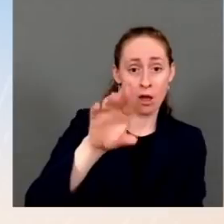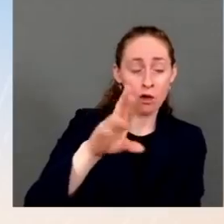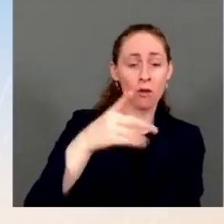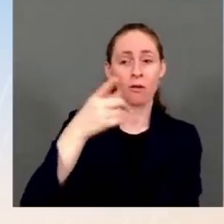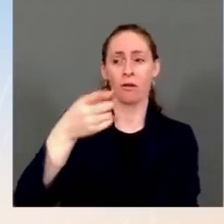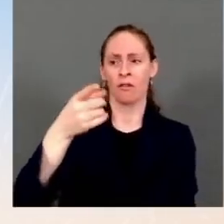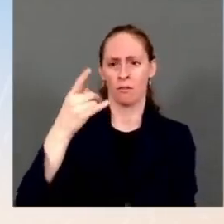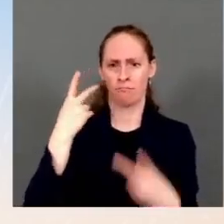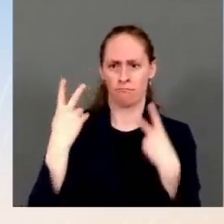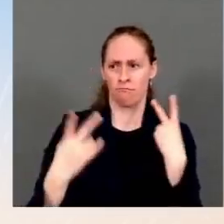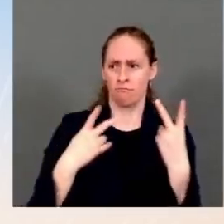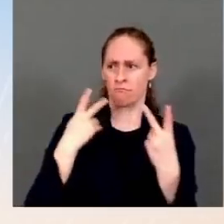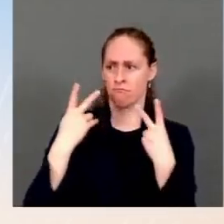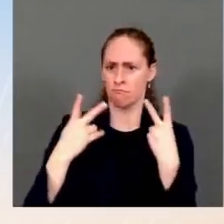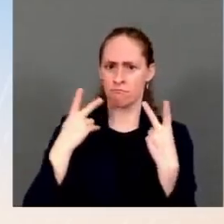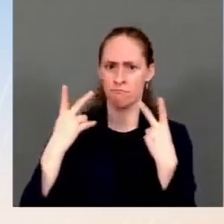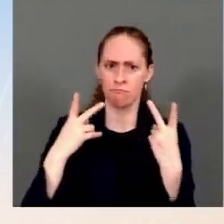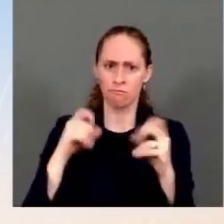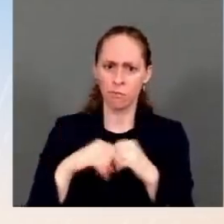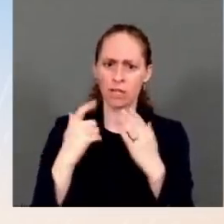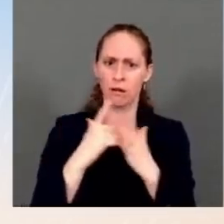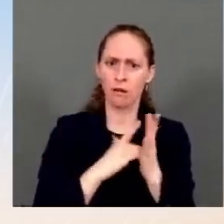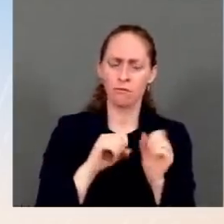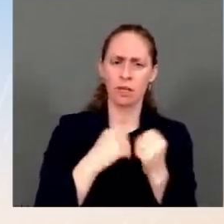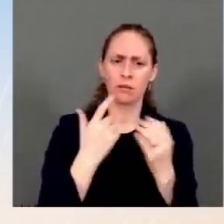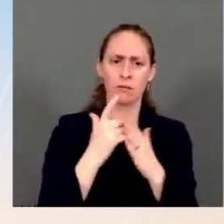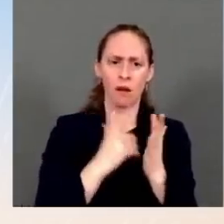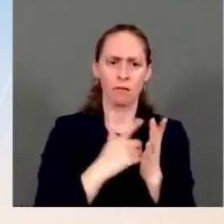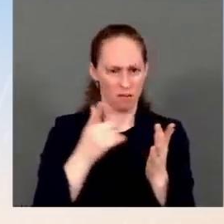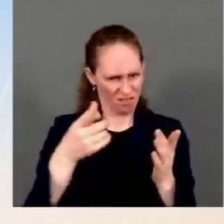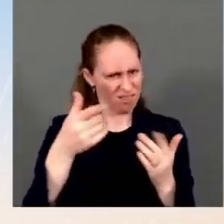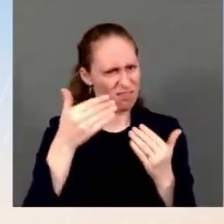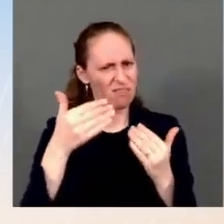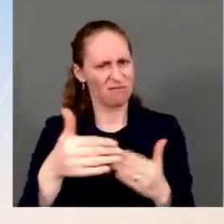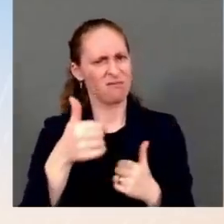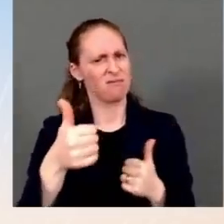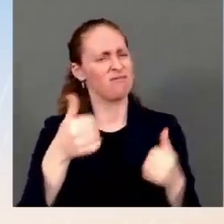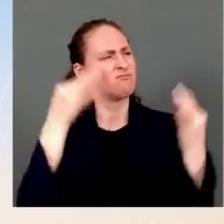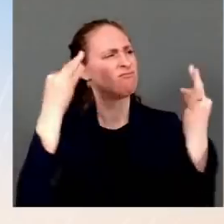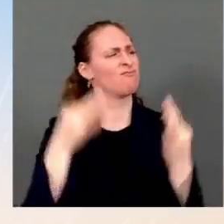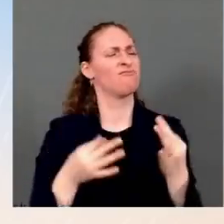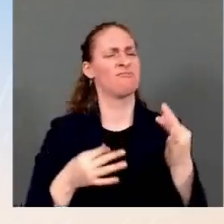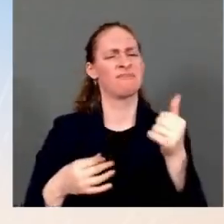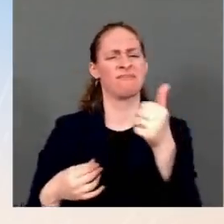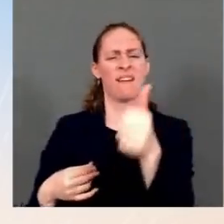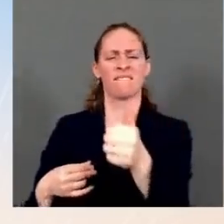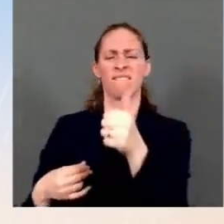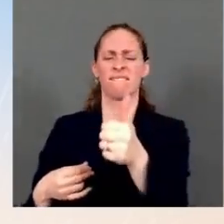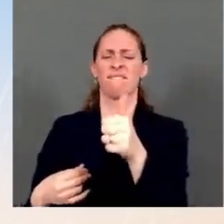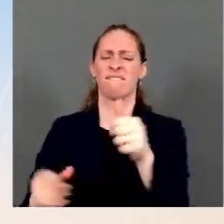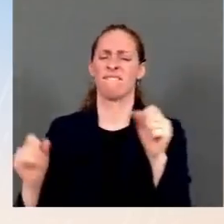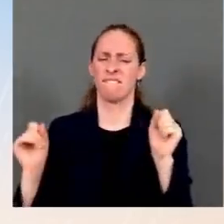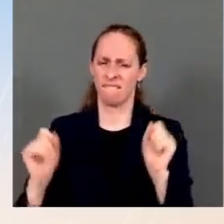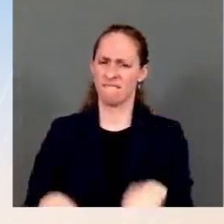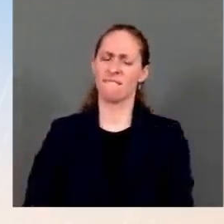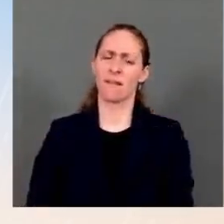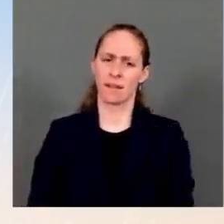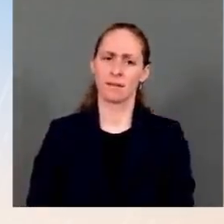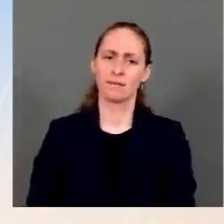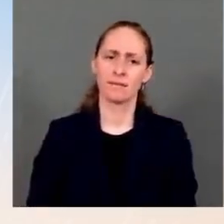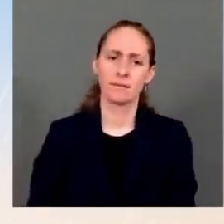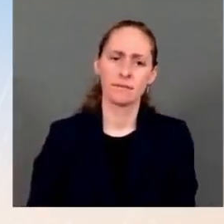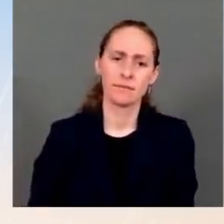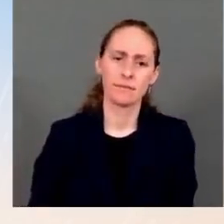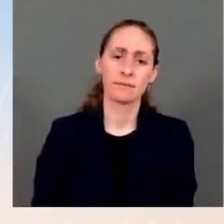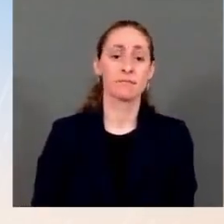it, just as many mayors are already doing. And we've made clear that we're going to offer federal support to help